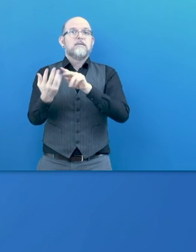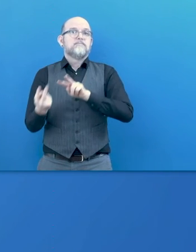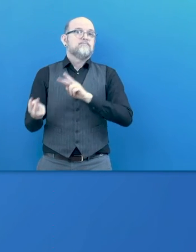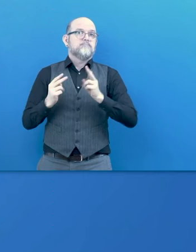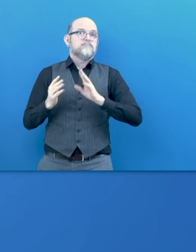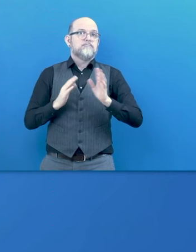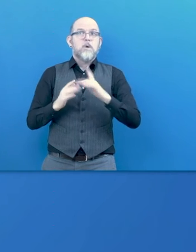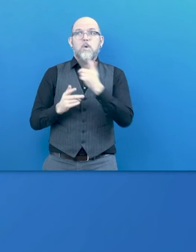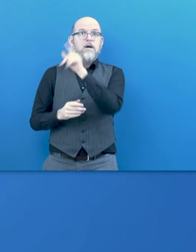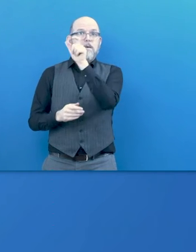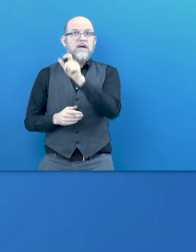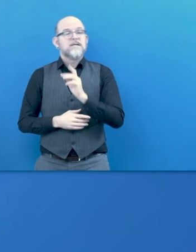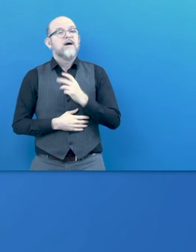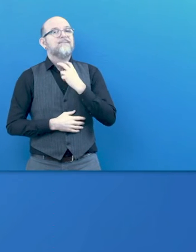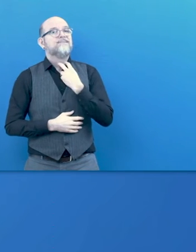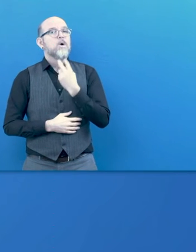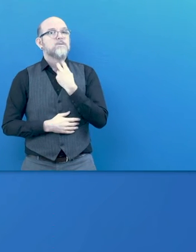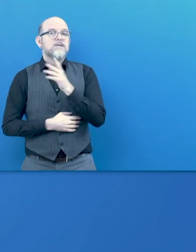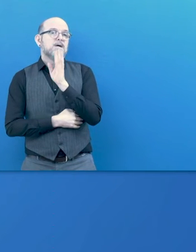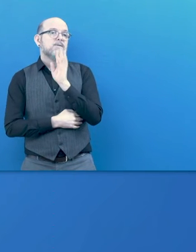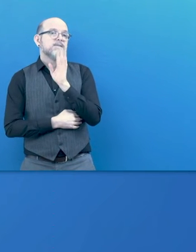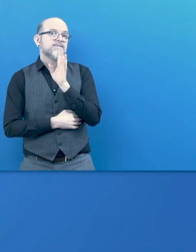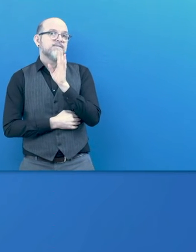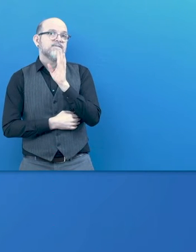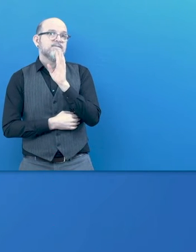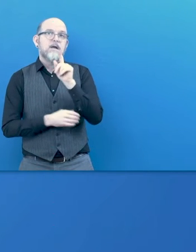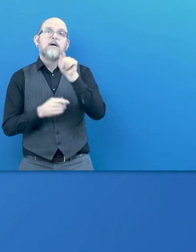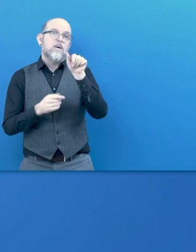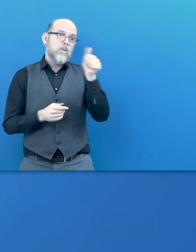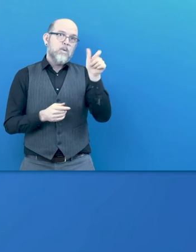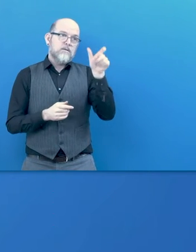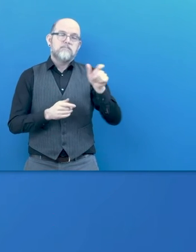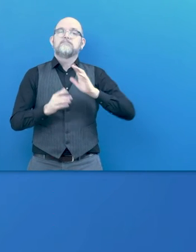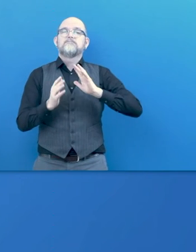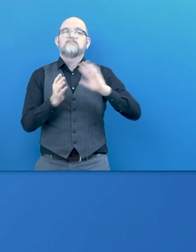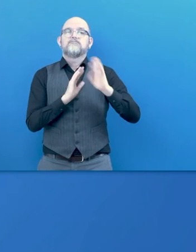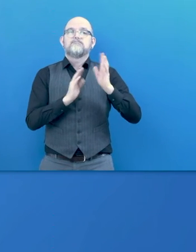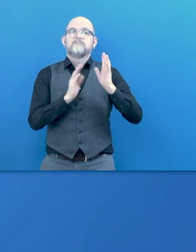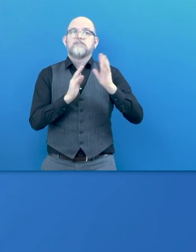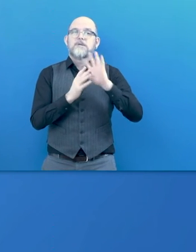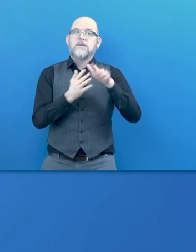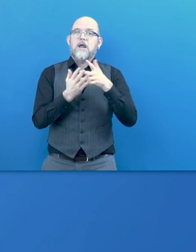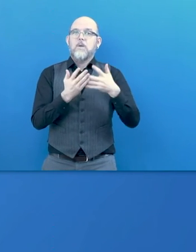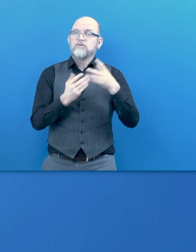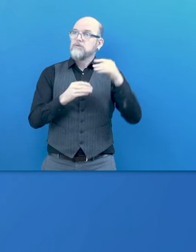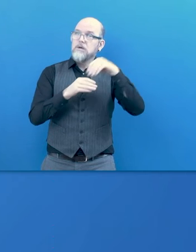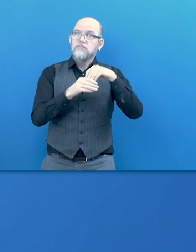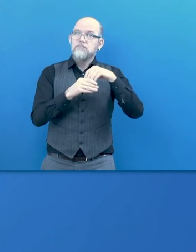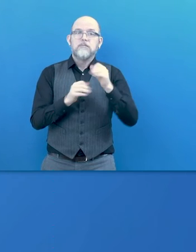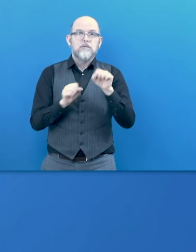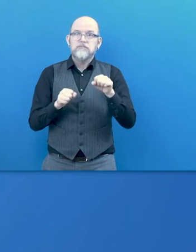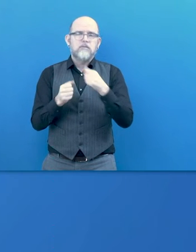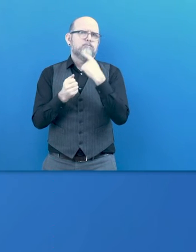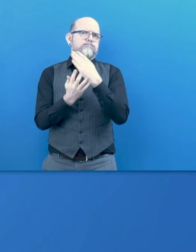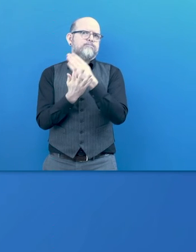when we say something to deaf people and the avatars translate it to sun